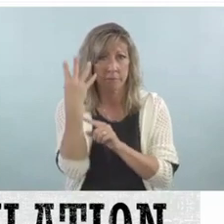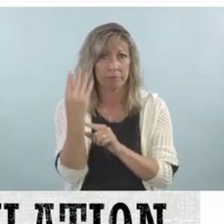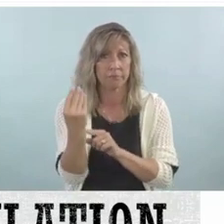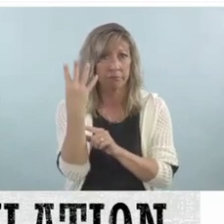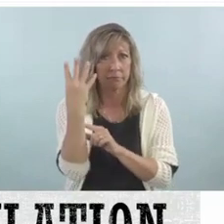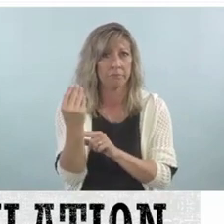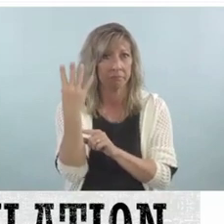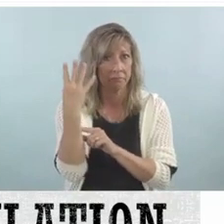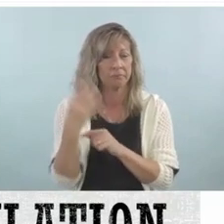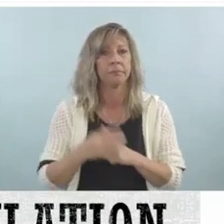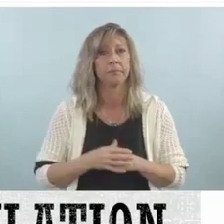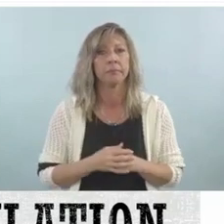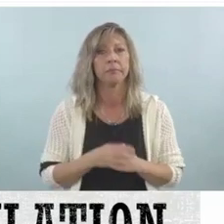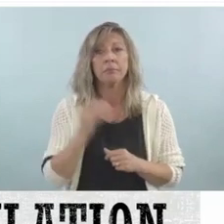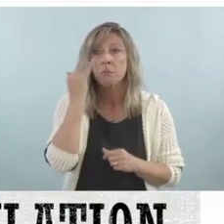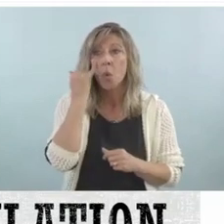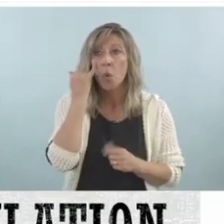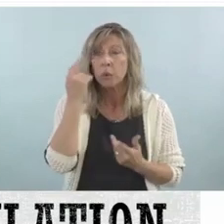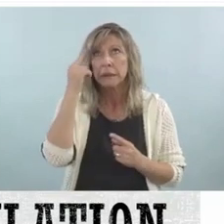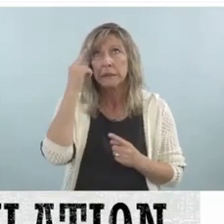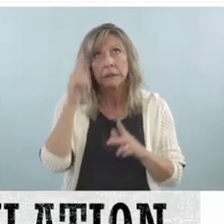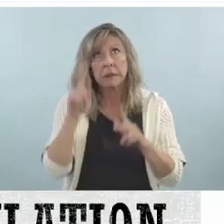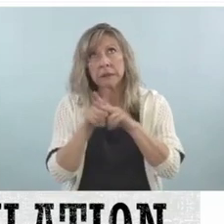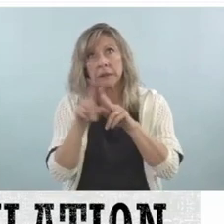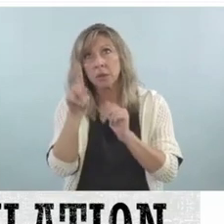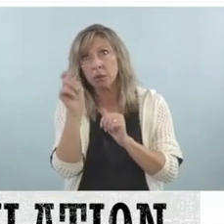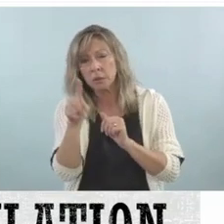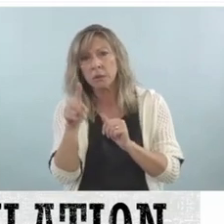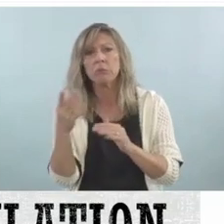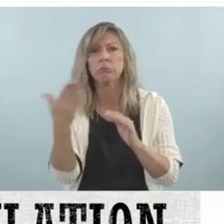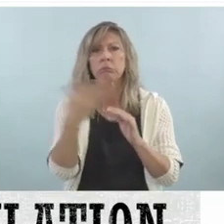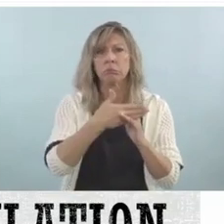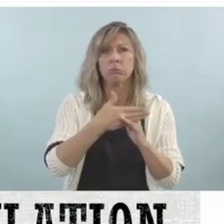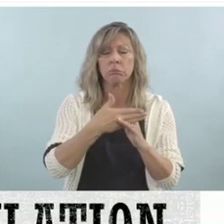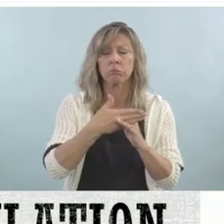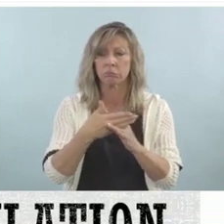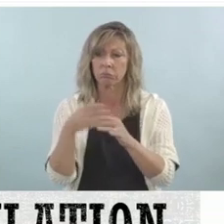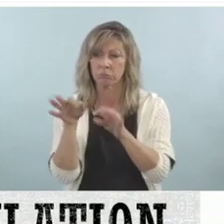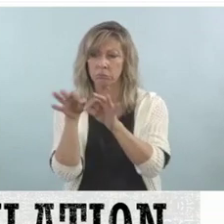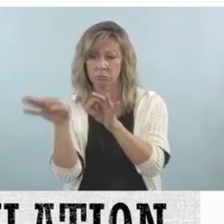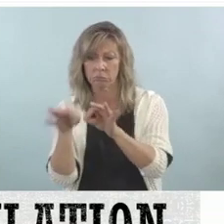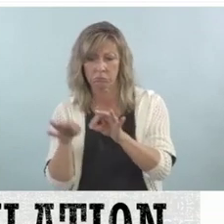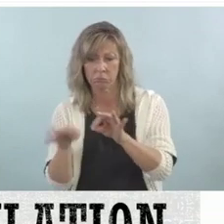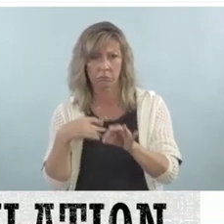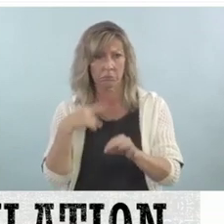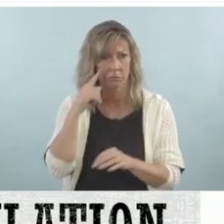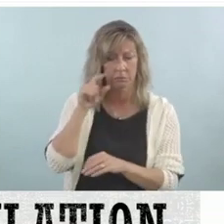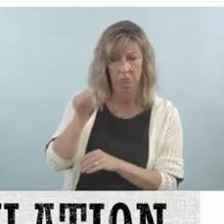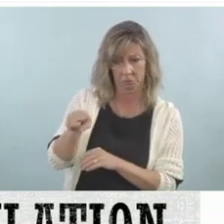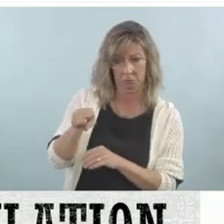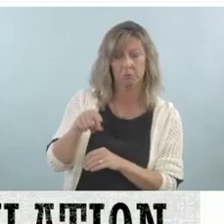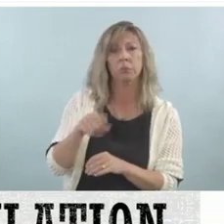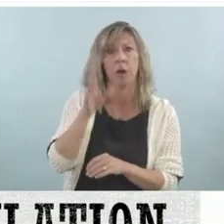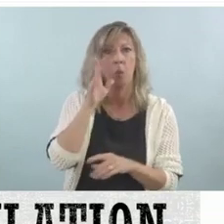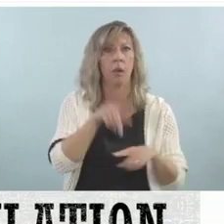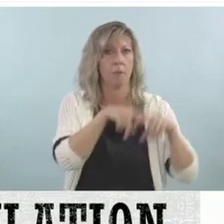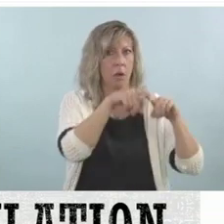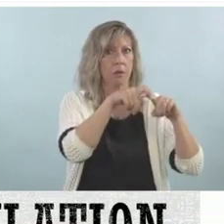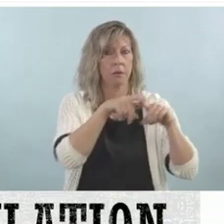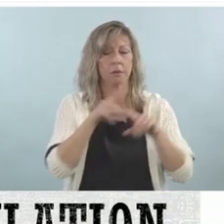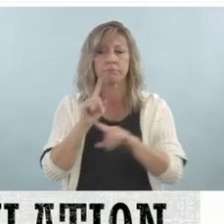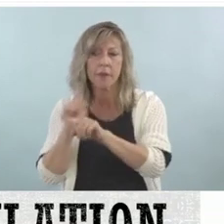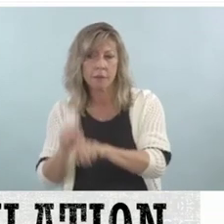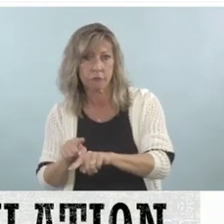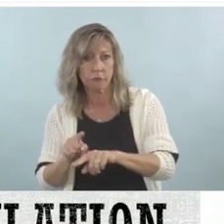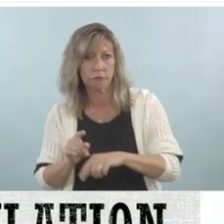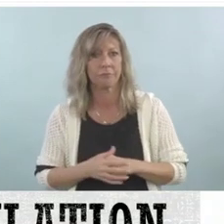So if you have a question, stop me and as soon as I see it pop up on the chat, I will pause and read the question.